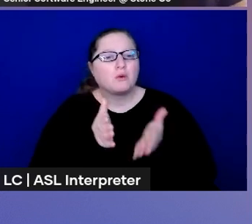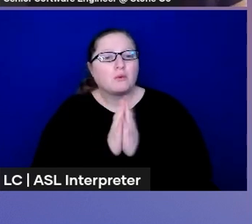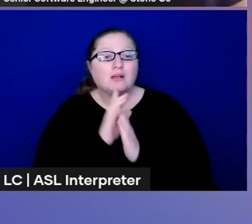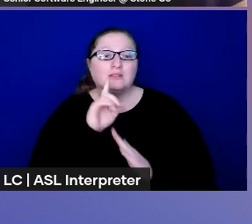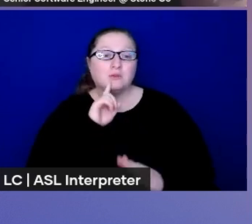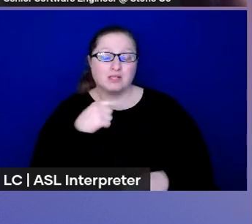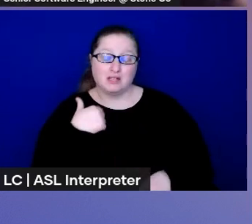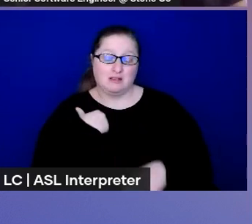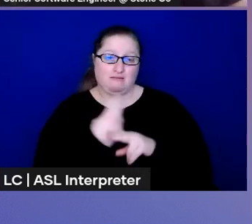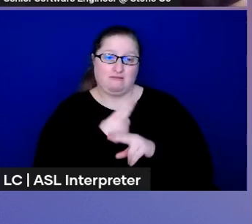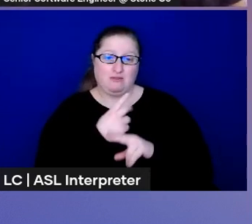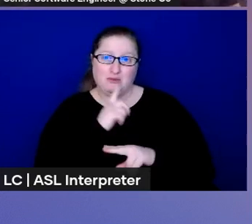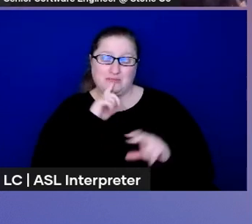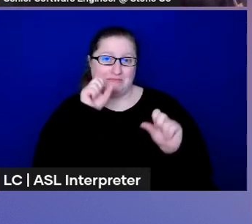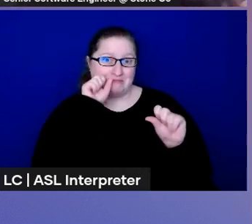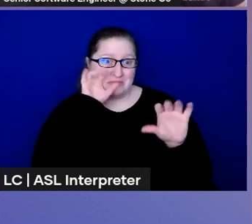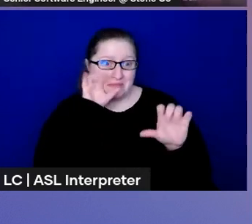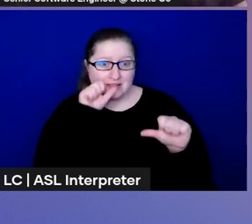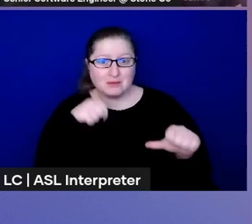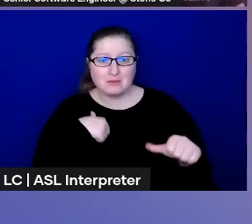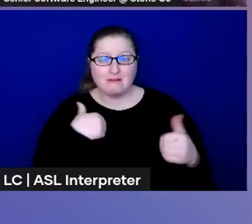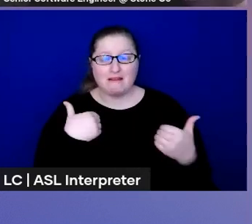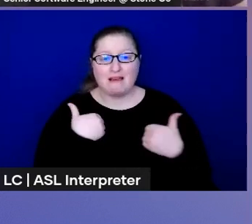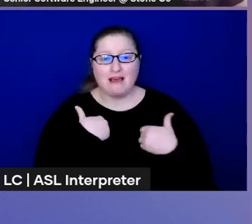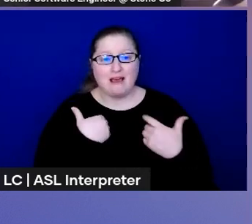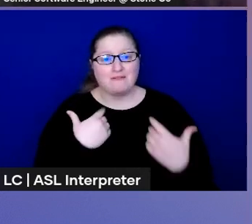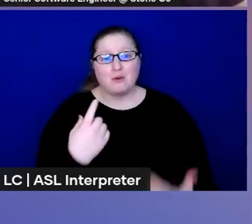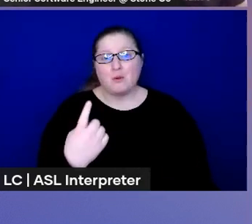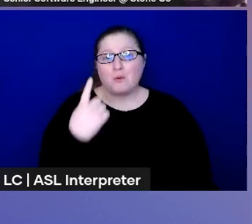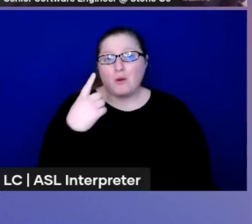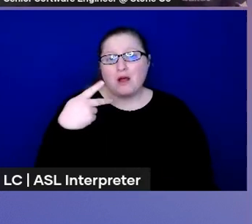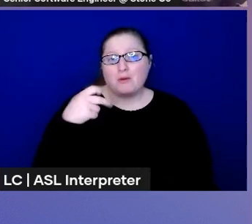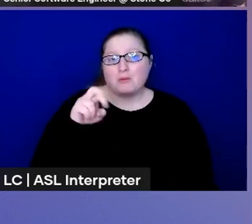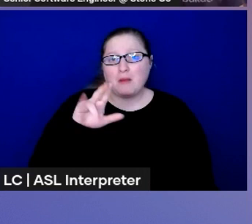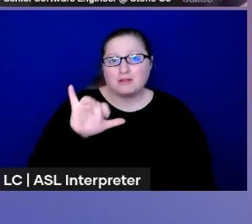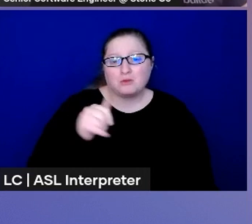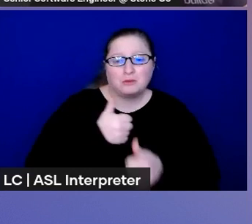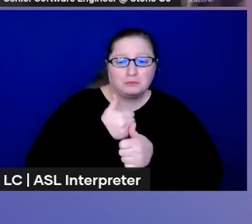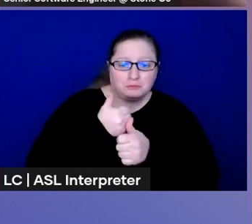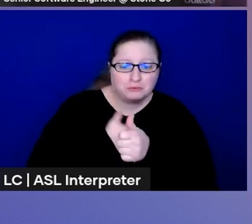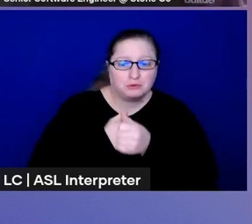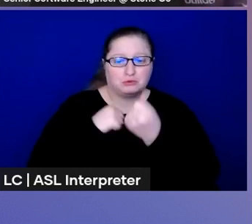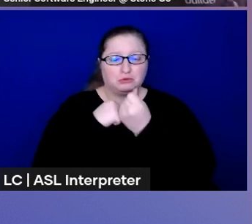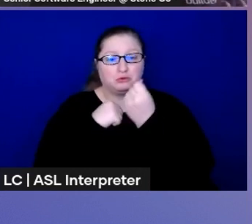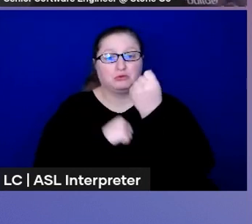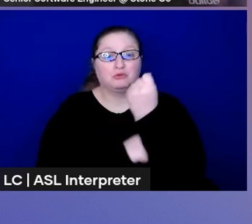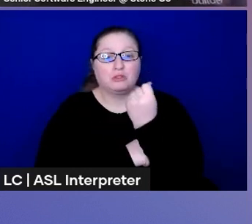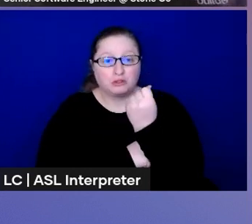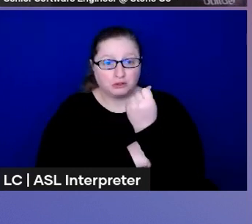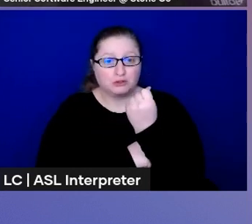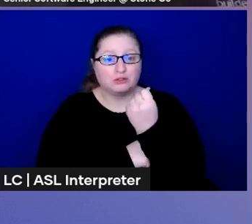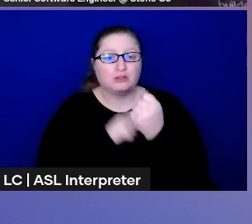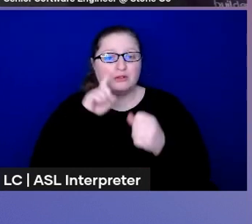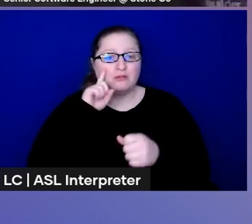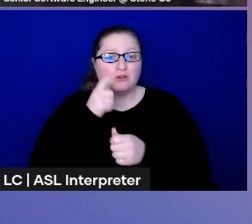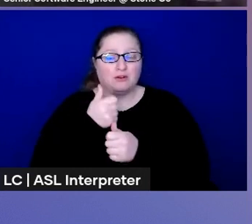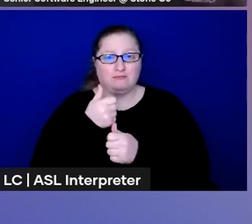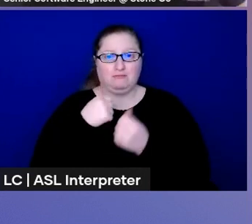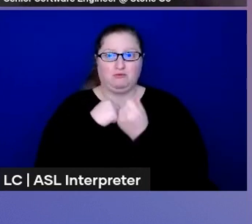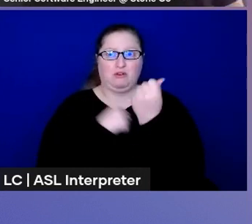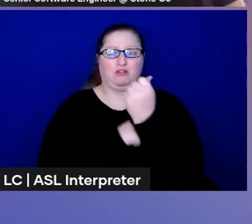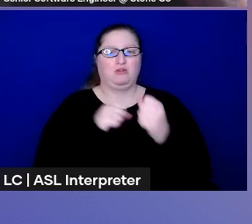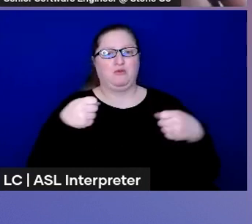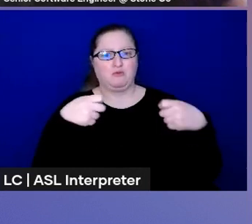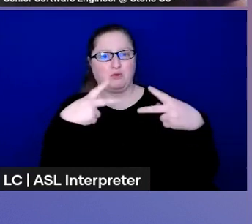And we have like one repository for all the infrastructure of the RIS code of all of our applications. So we